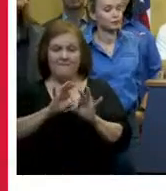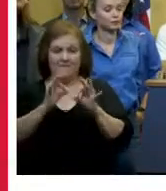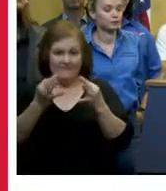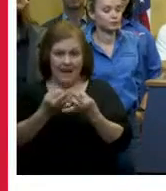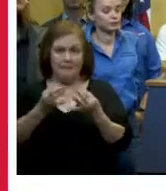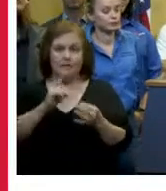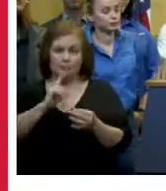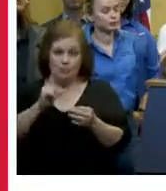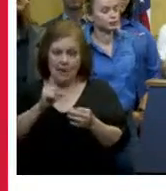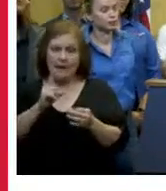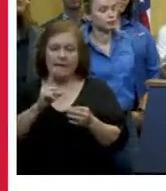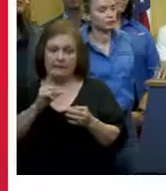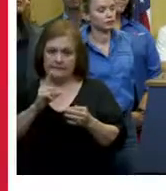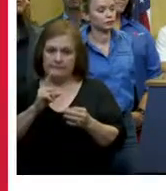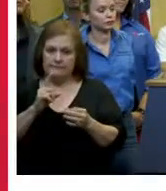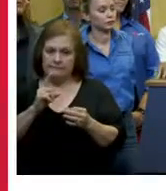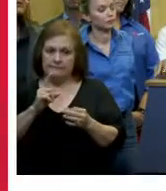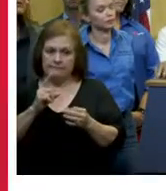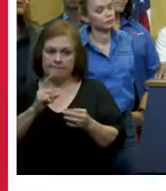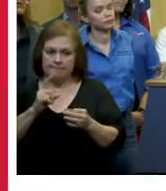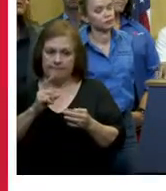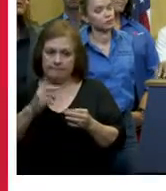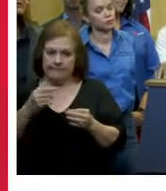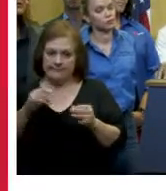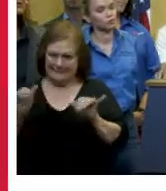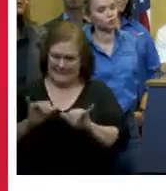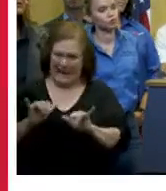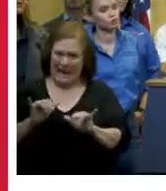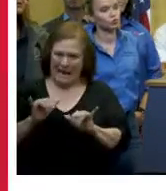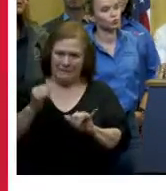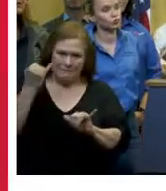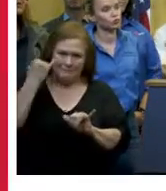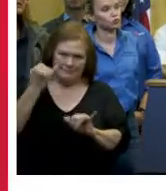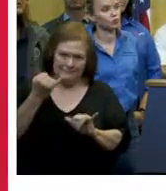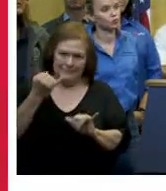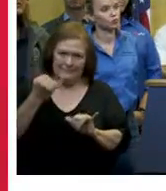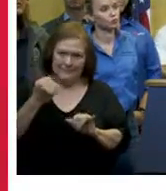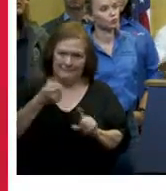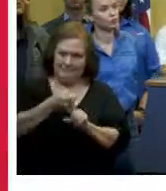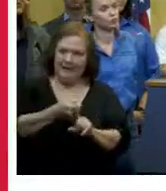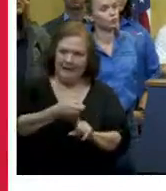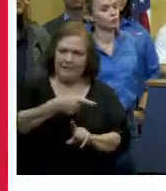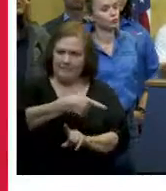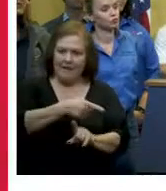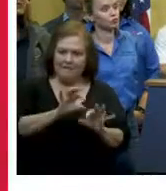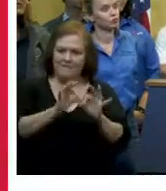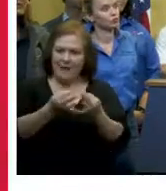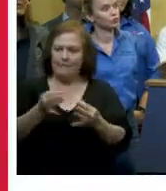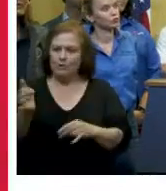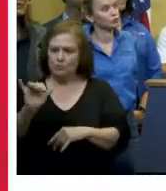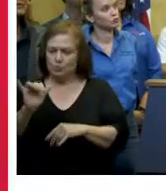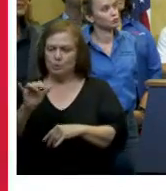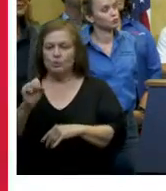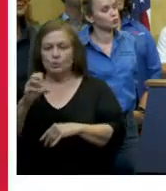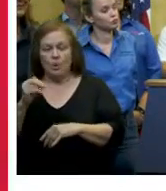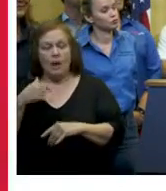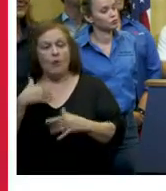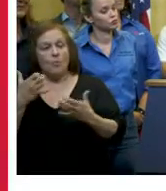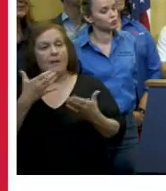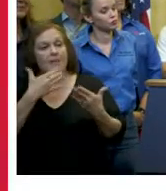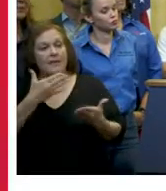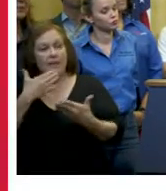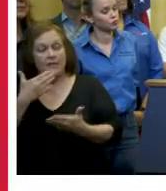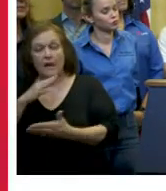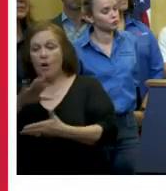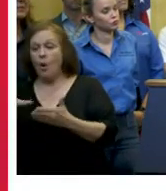just as impacted at all of ours yet they are doing their civic duties to help us get through this so i want to give a shout out to them and